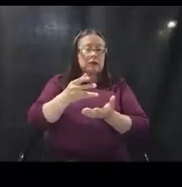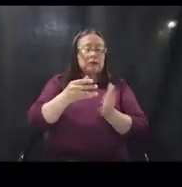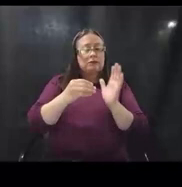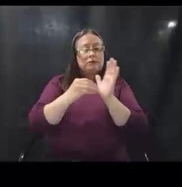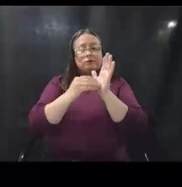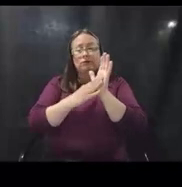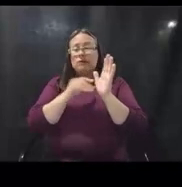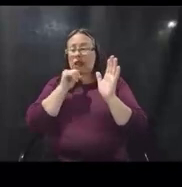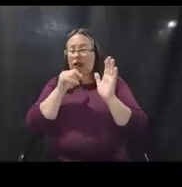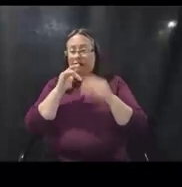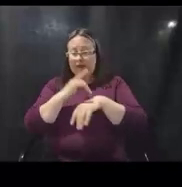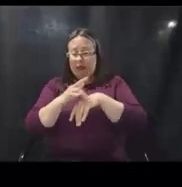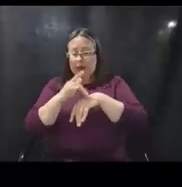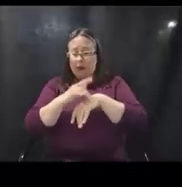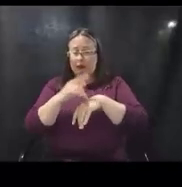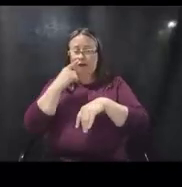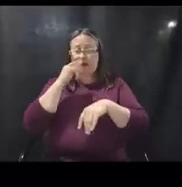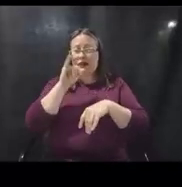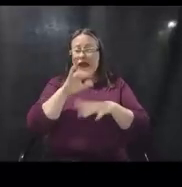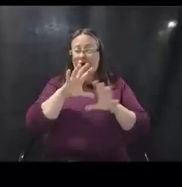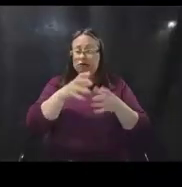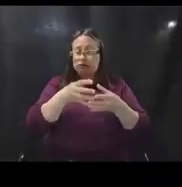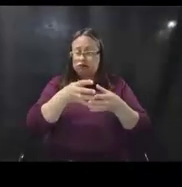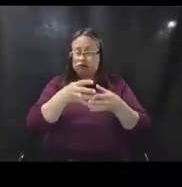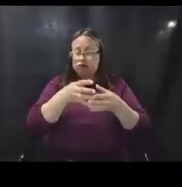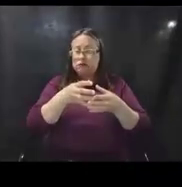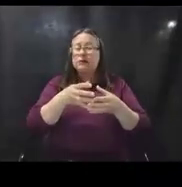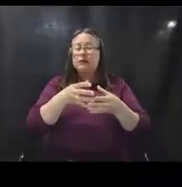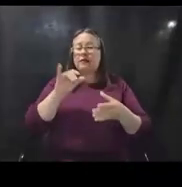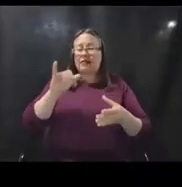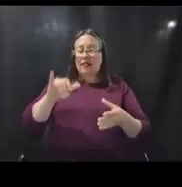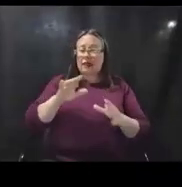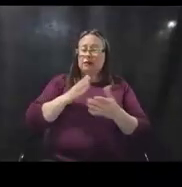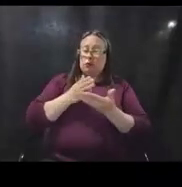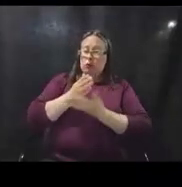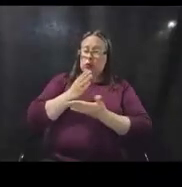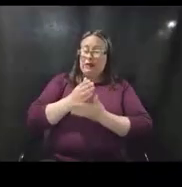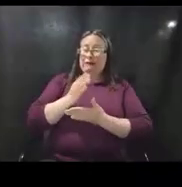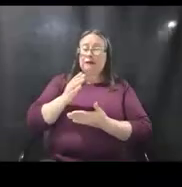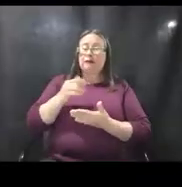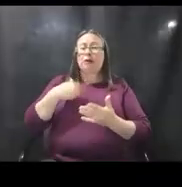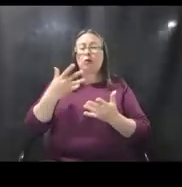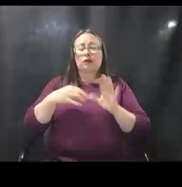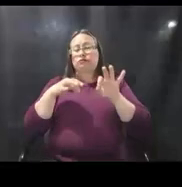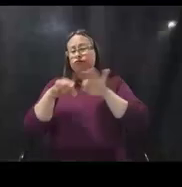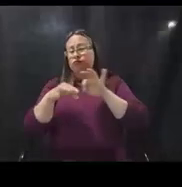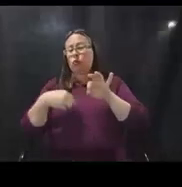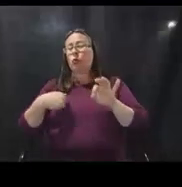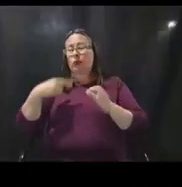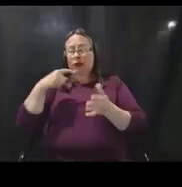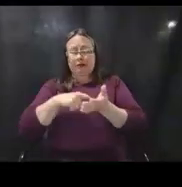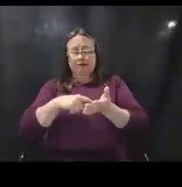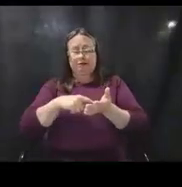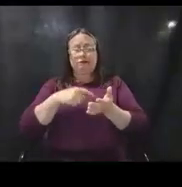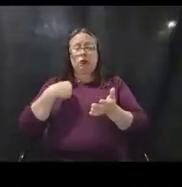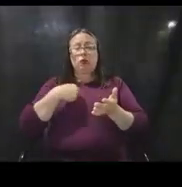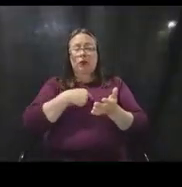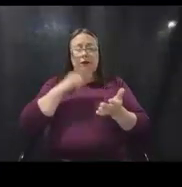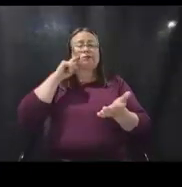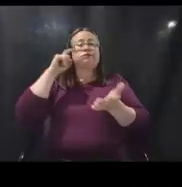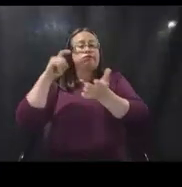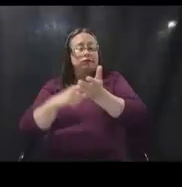available for that particular tribal nation. So, I did just want to call that out as, we recognize that there is not